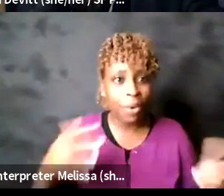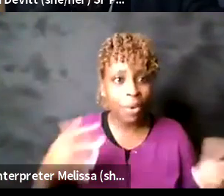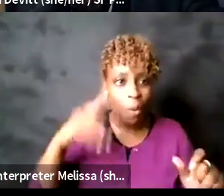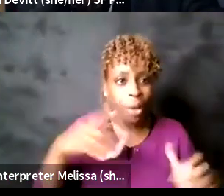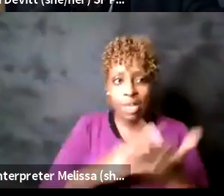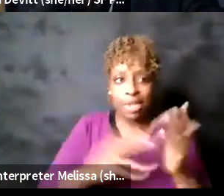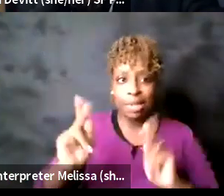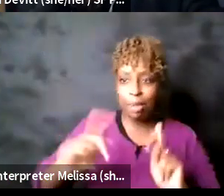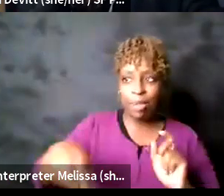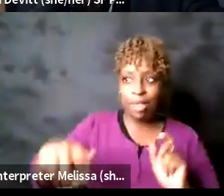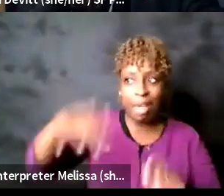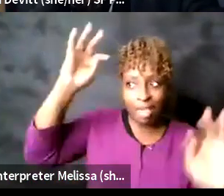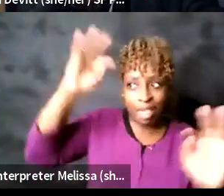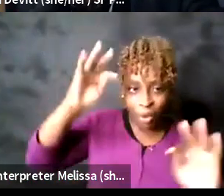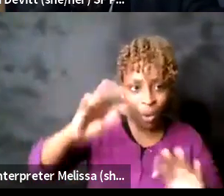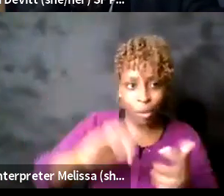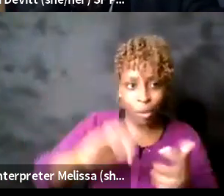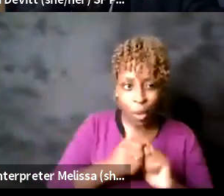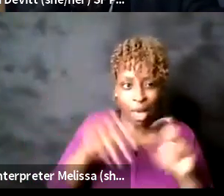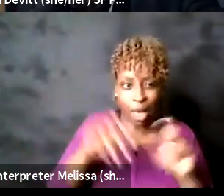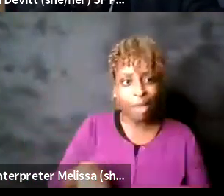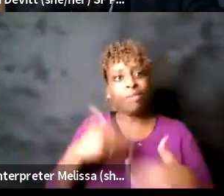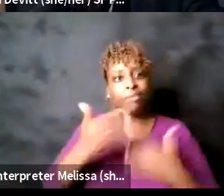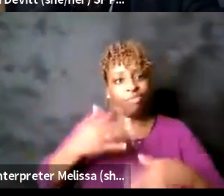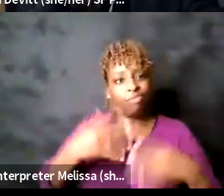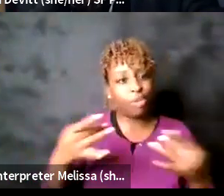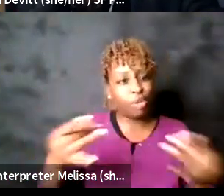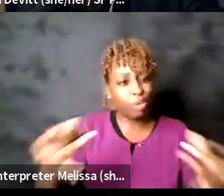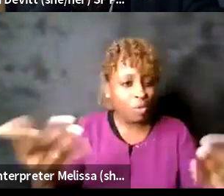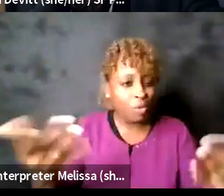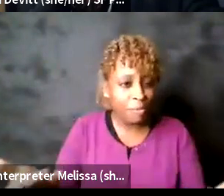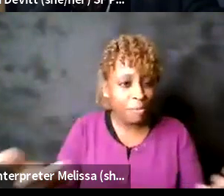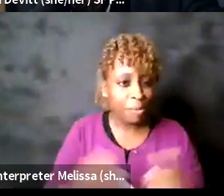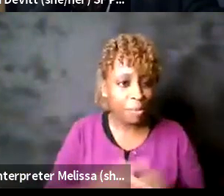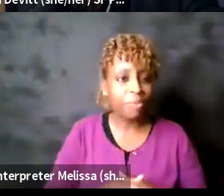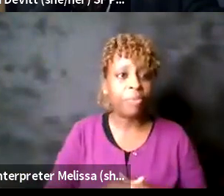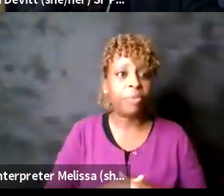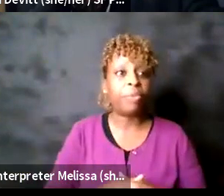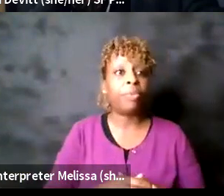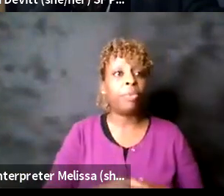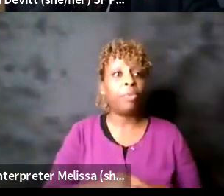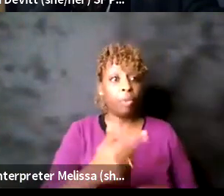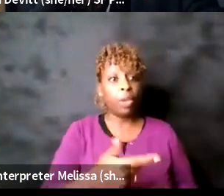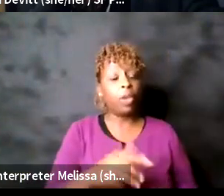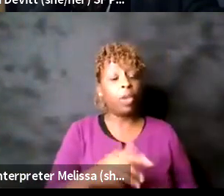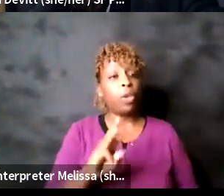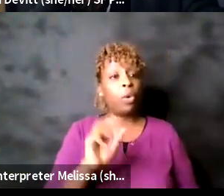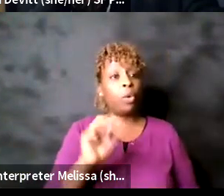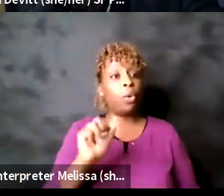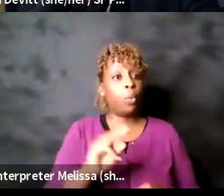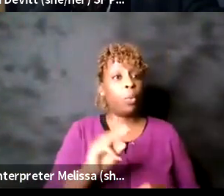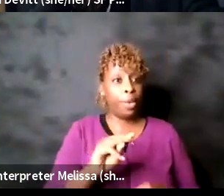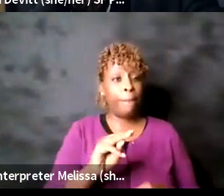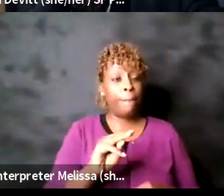i want to point out everyone's from such different theaters in different areas with different